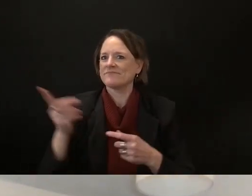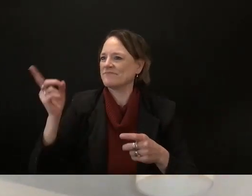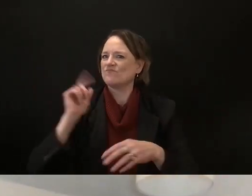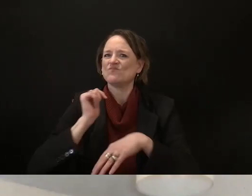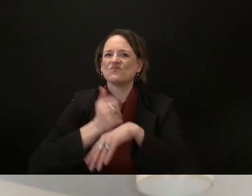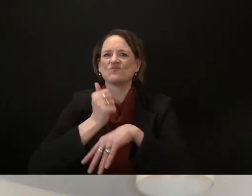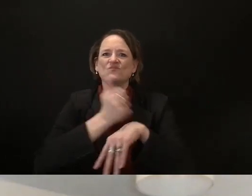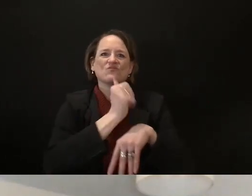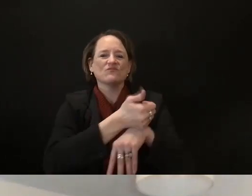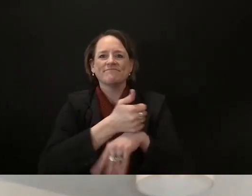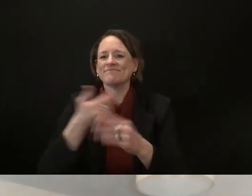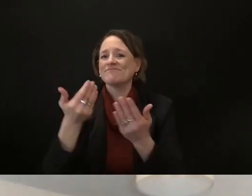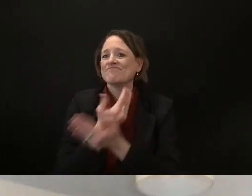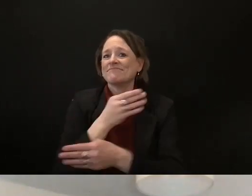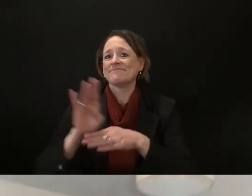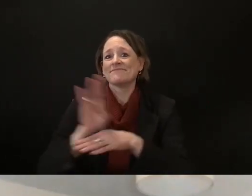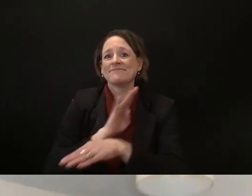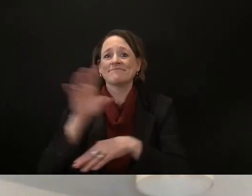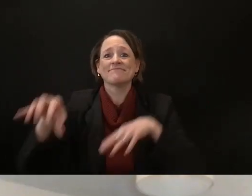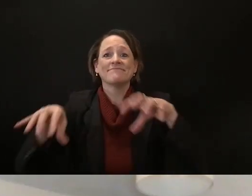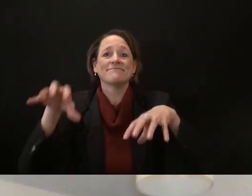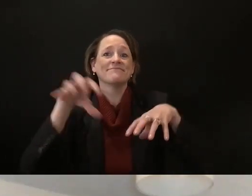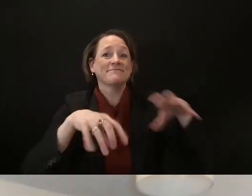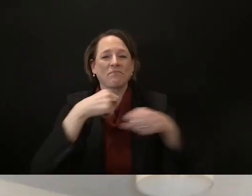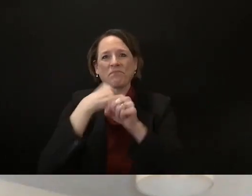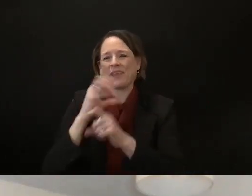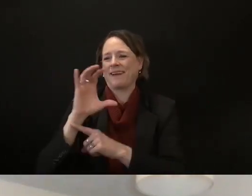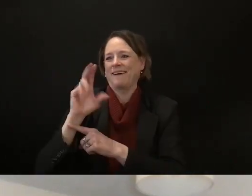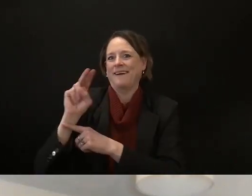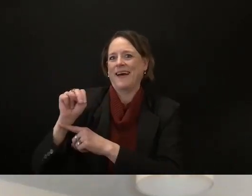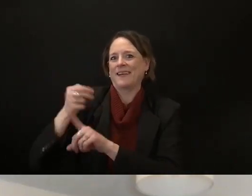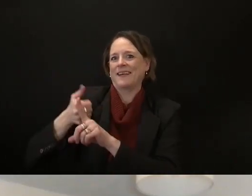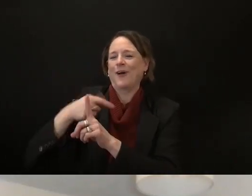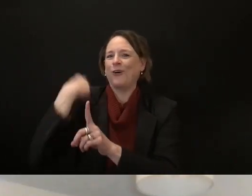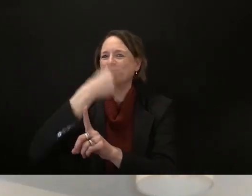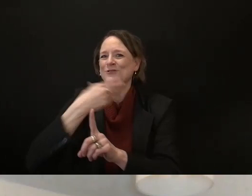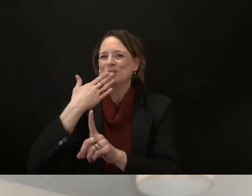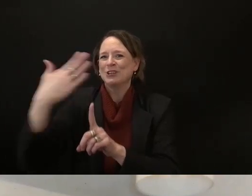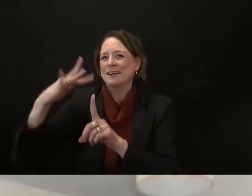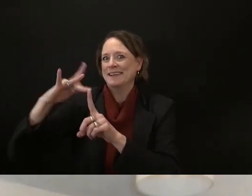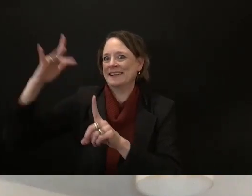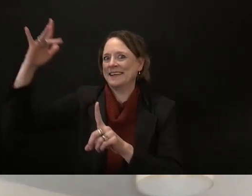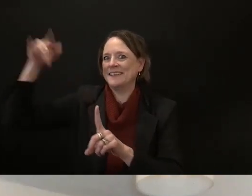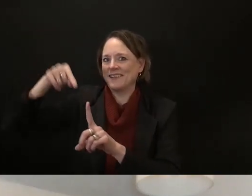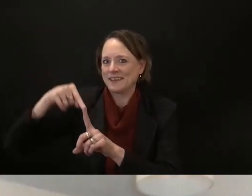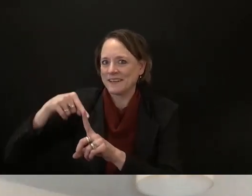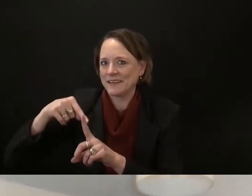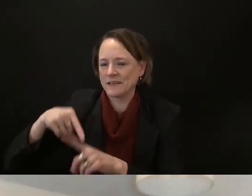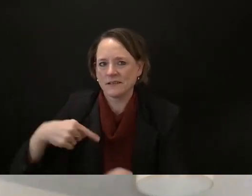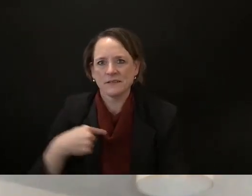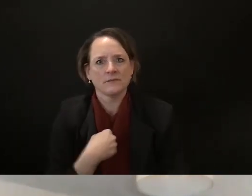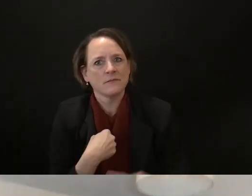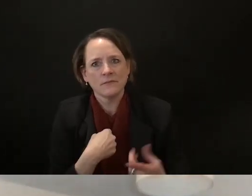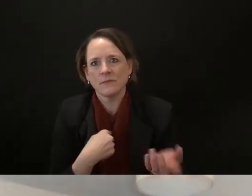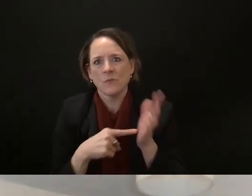know triangle of technology and that and as myself and representative snicky and sender larson and others pointed out right